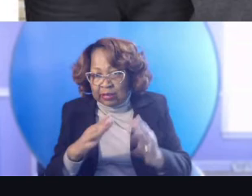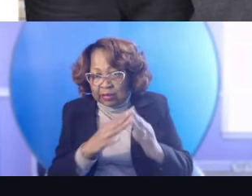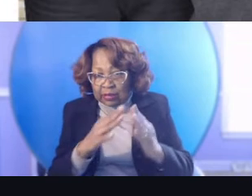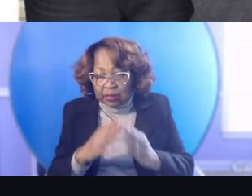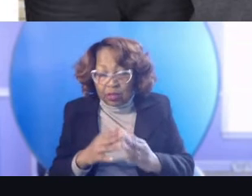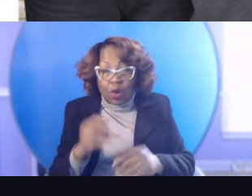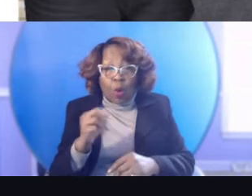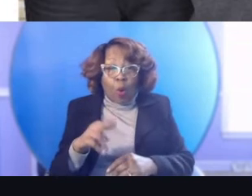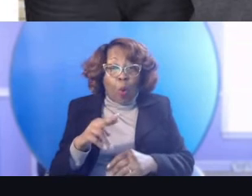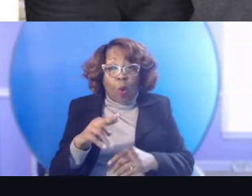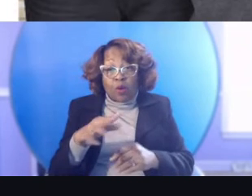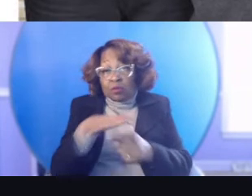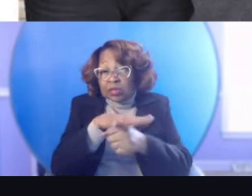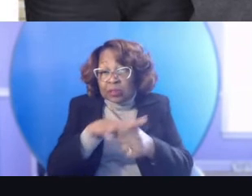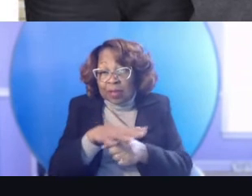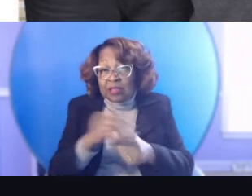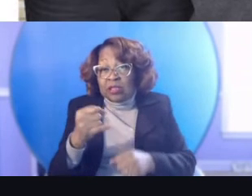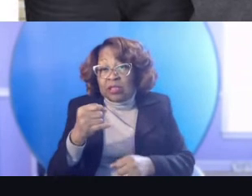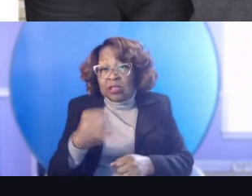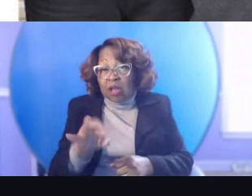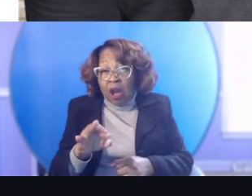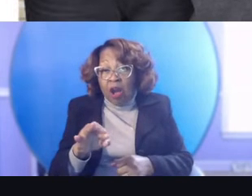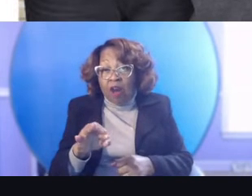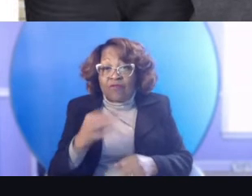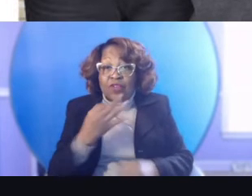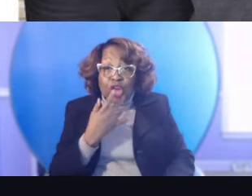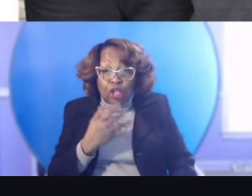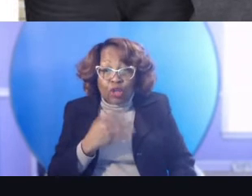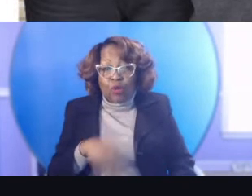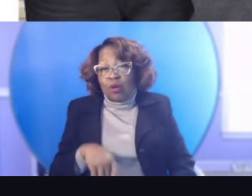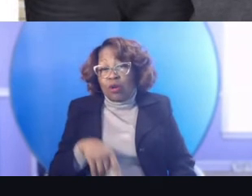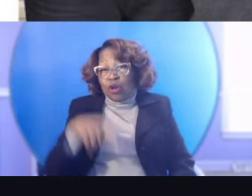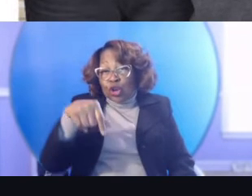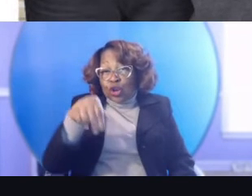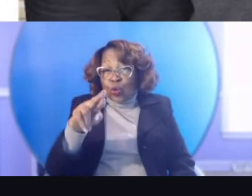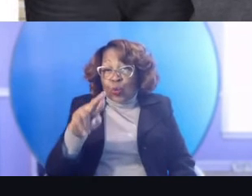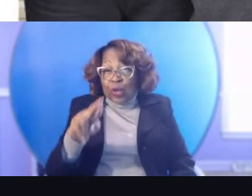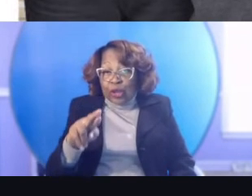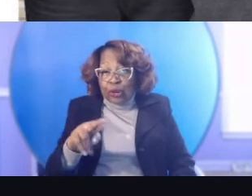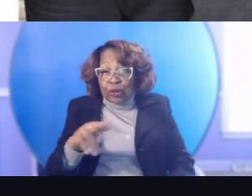spaces of color or, or queer spaces or child spaces.